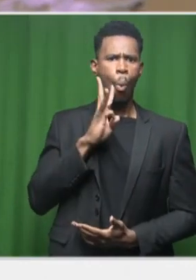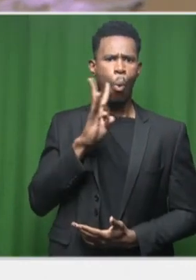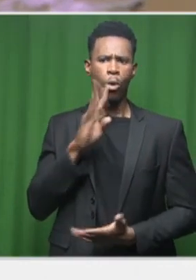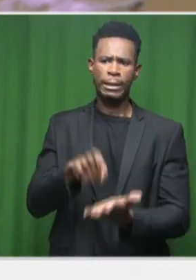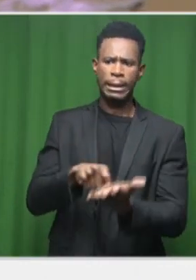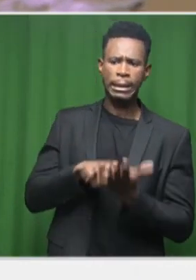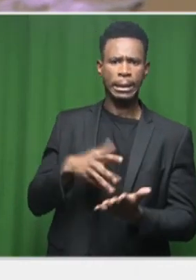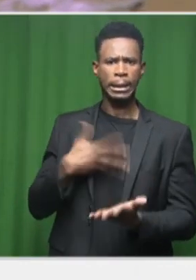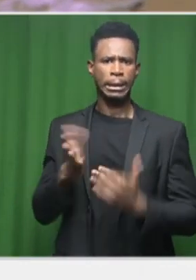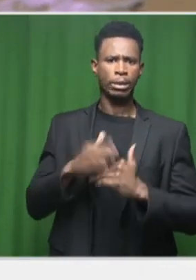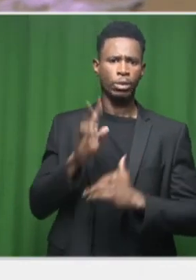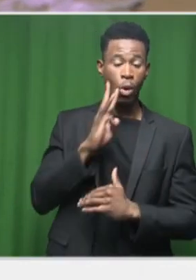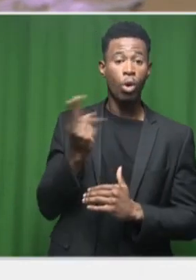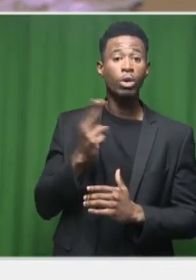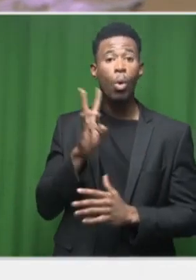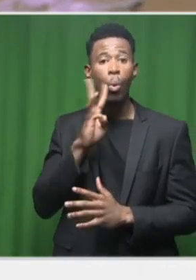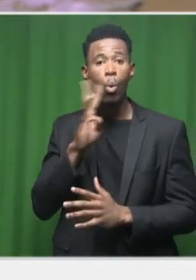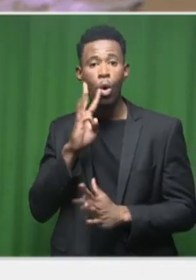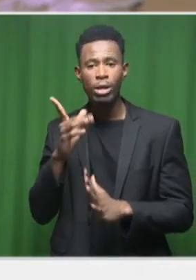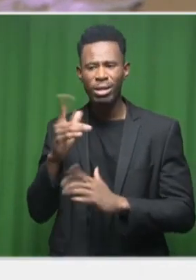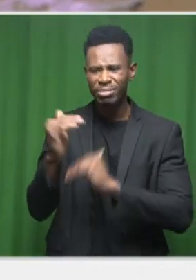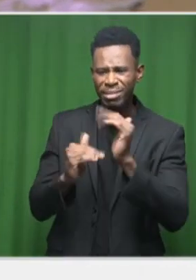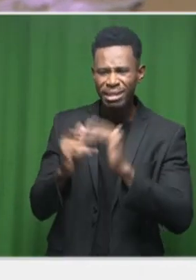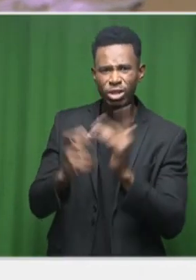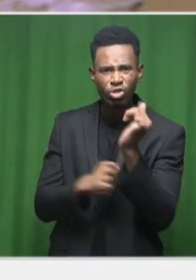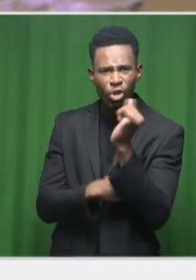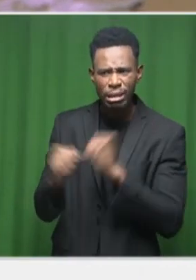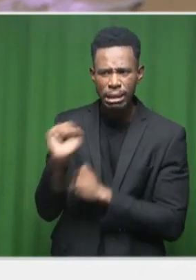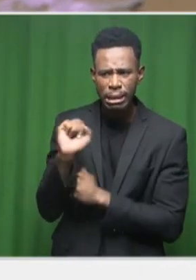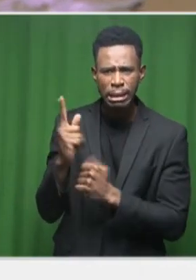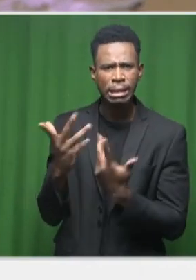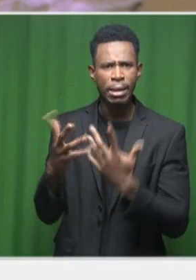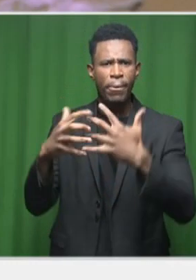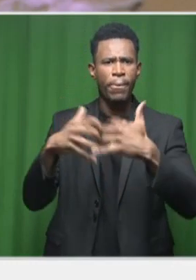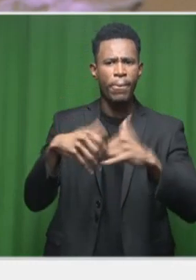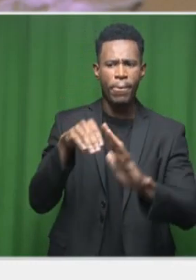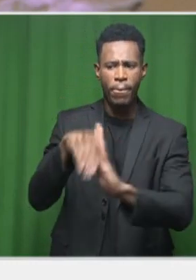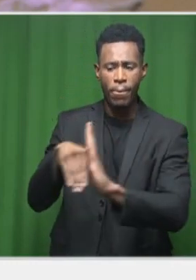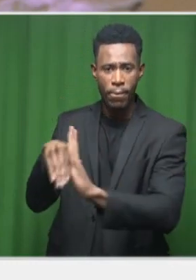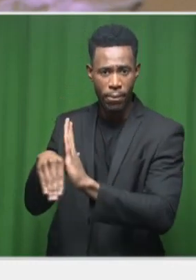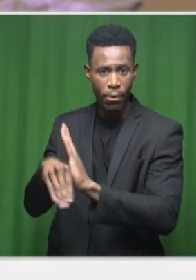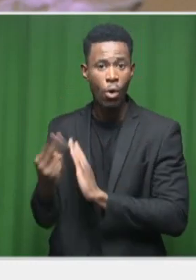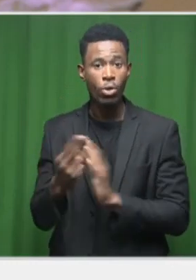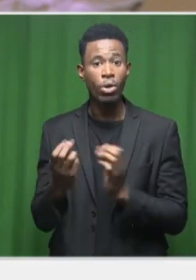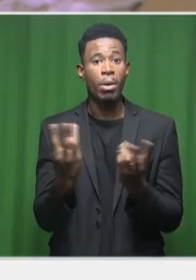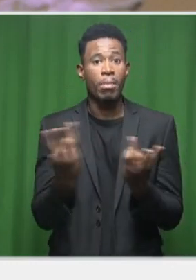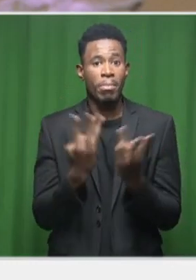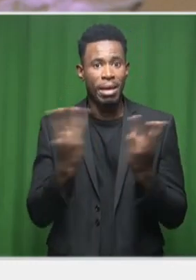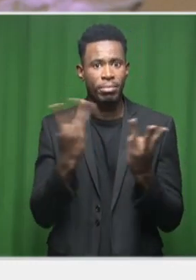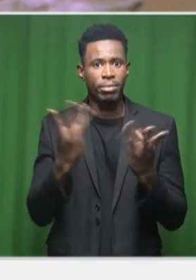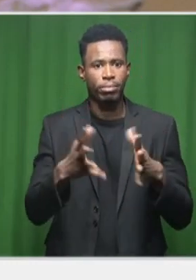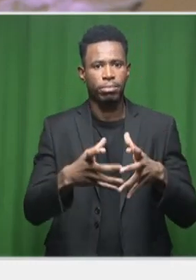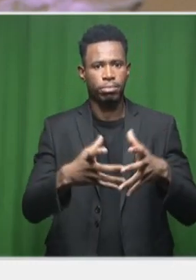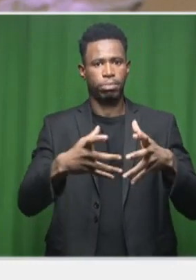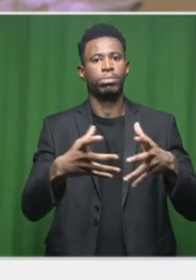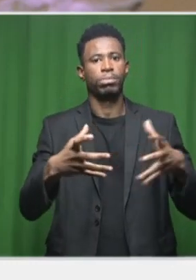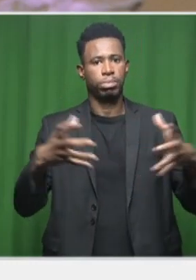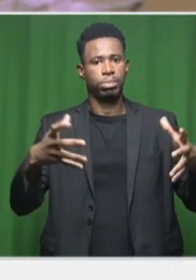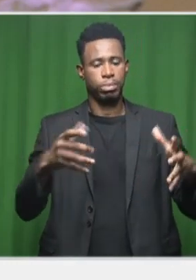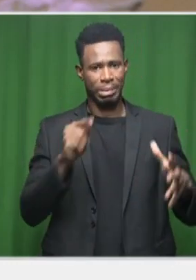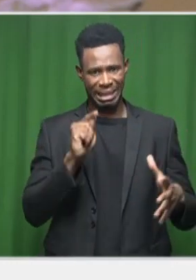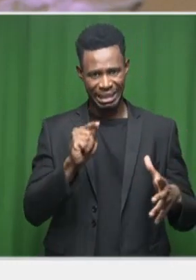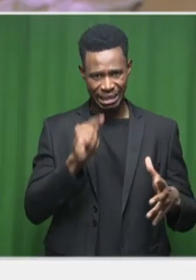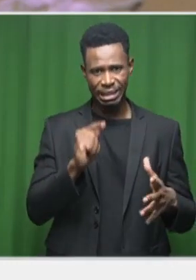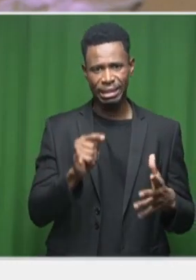failing water infrastructure and the ever-increasing population have also exacerbated the water crisis in South Africa. Solutions